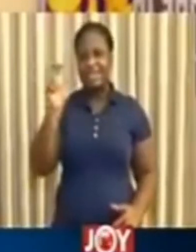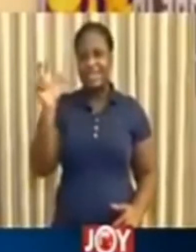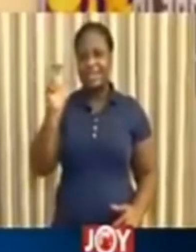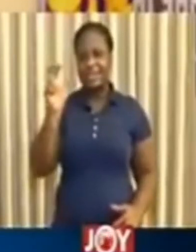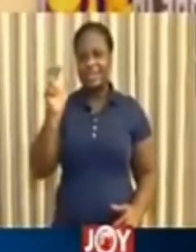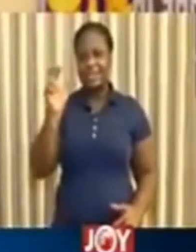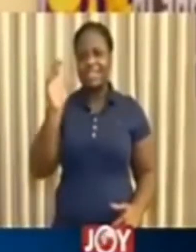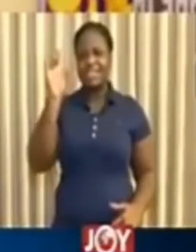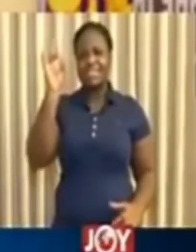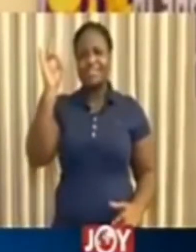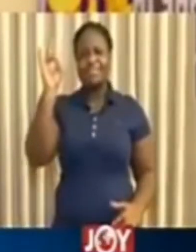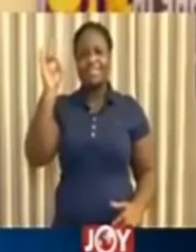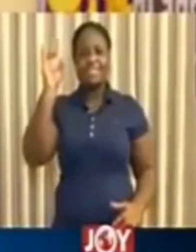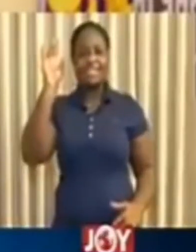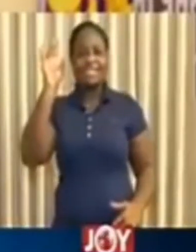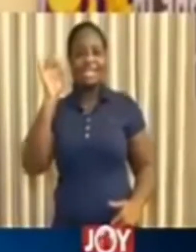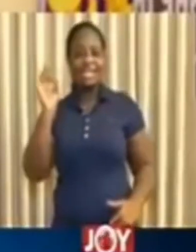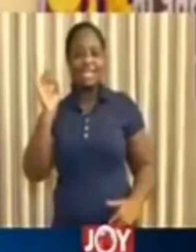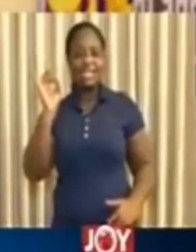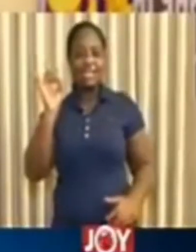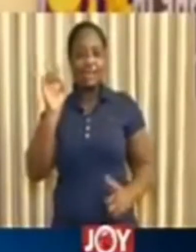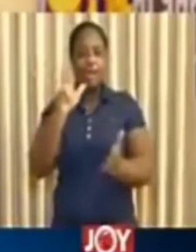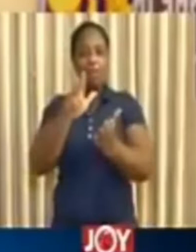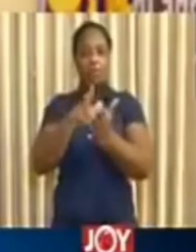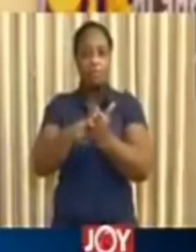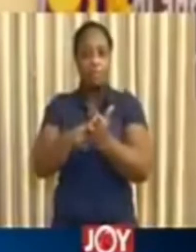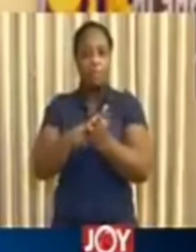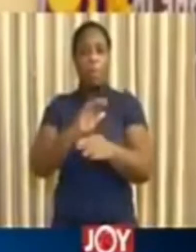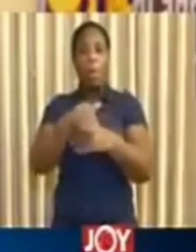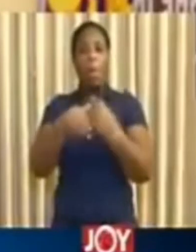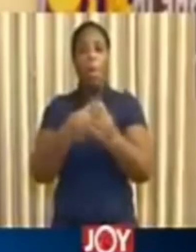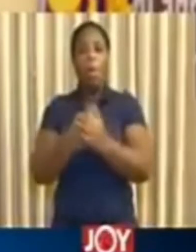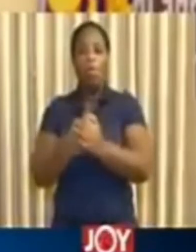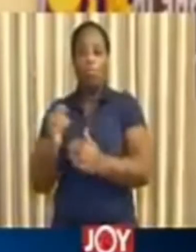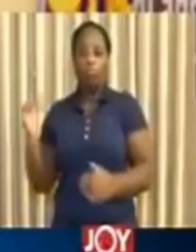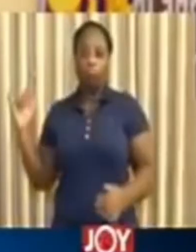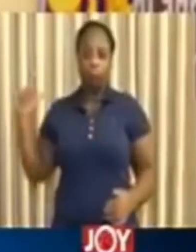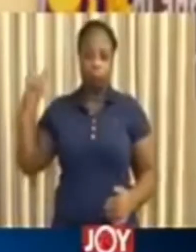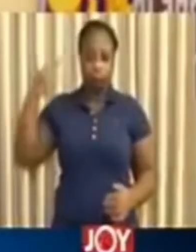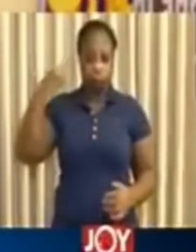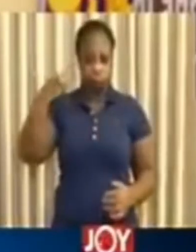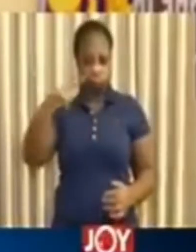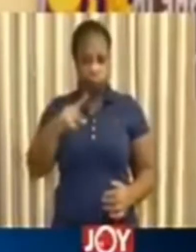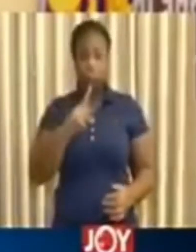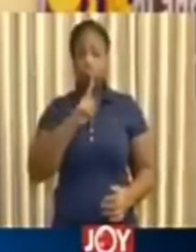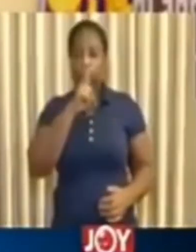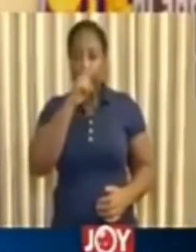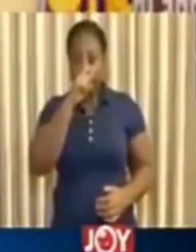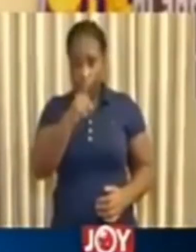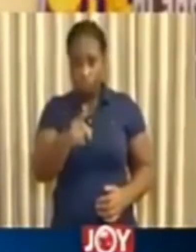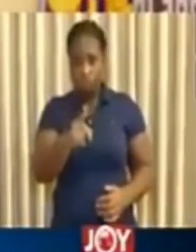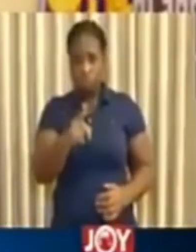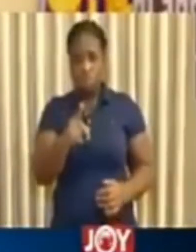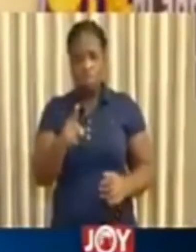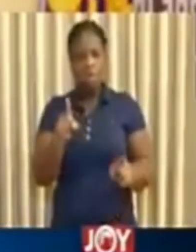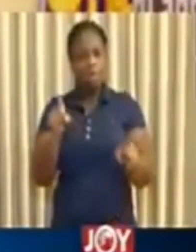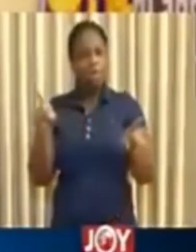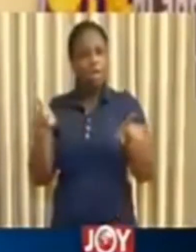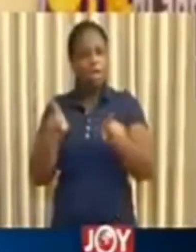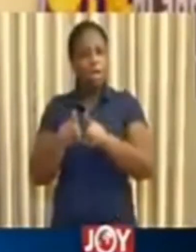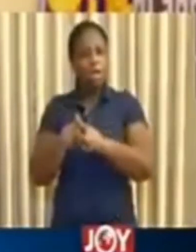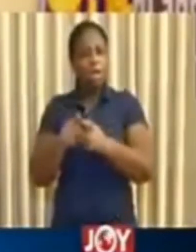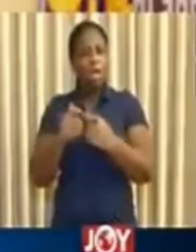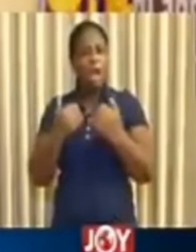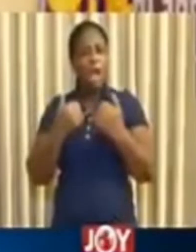confirmed cases are thus imported. Clearly, until we have the situation